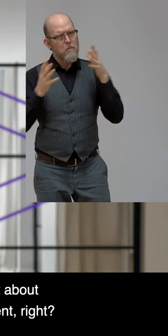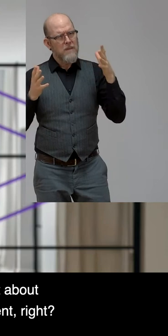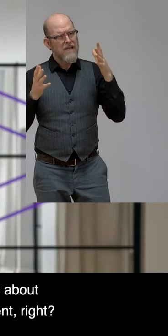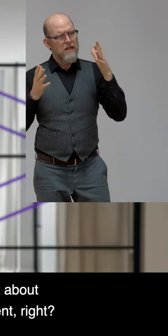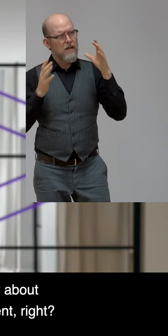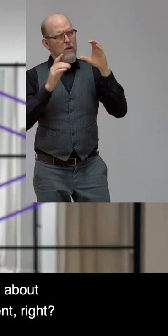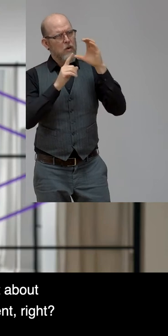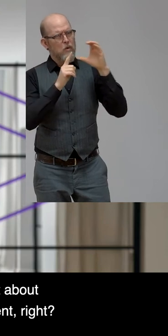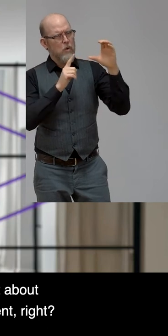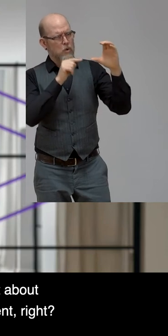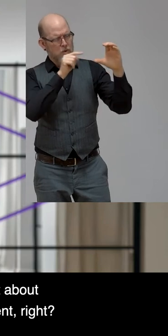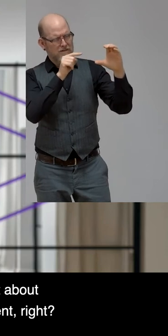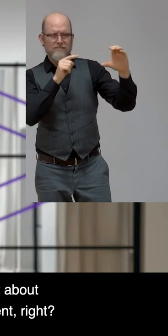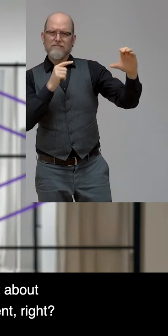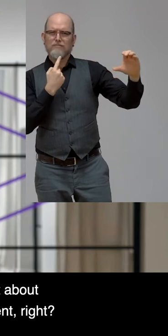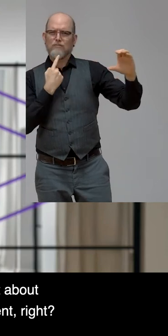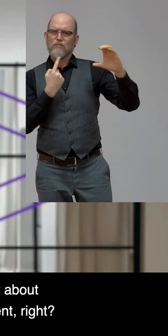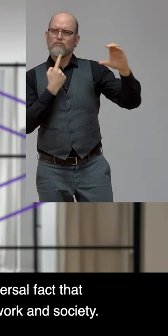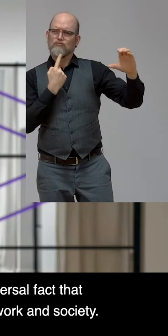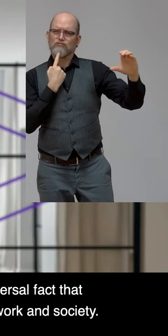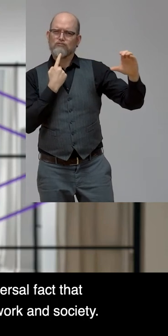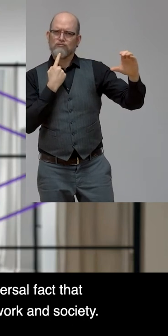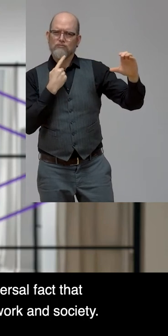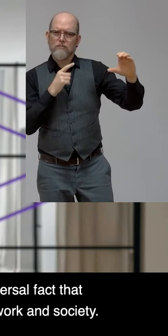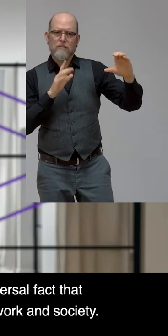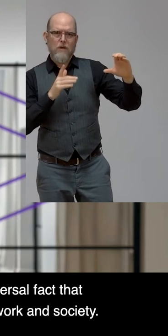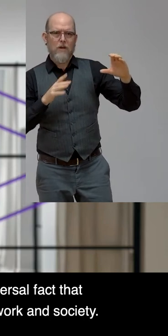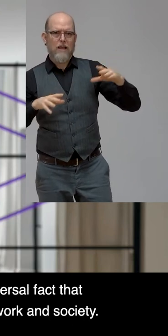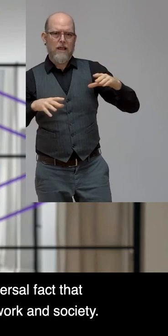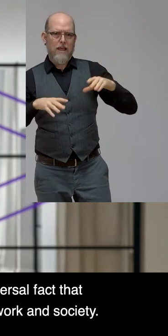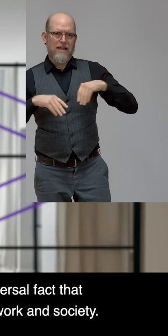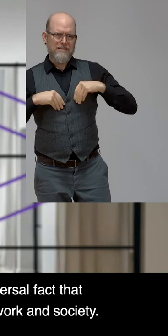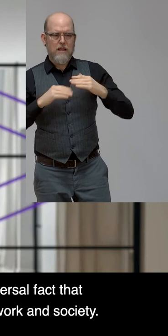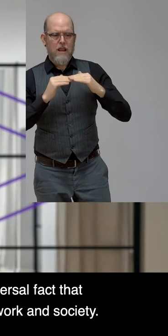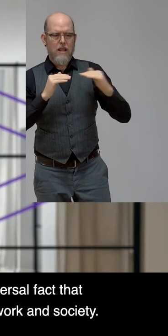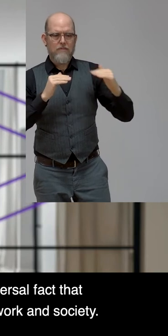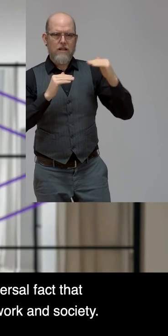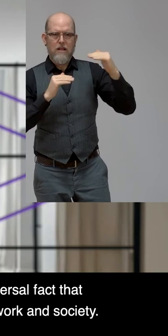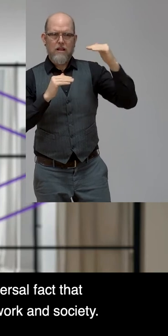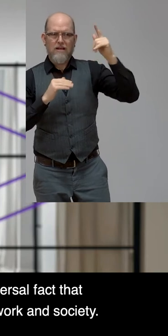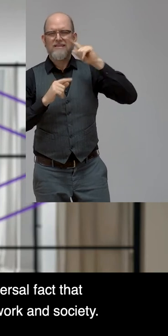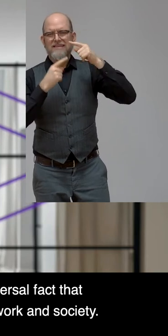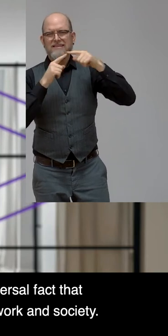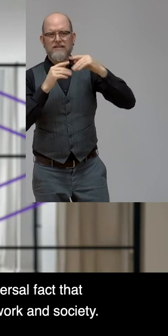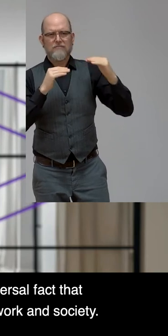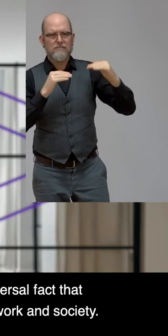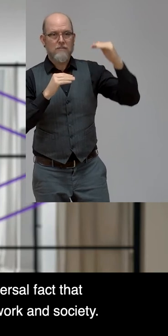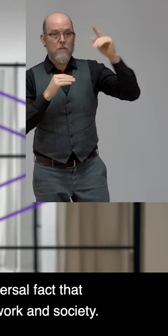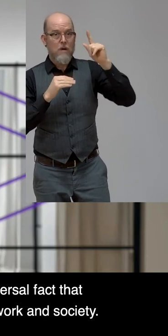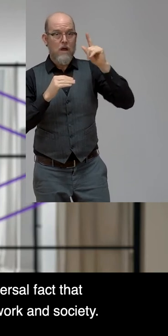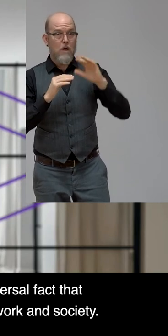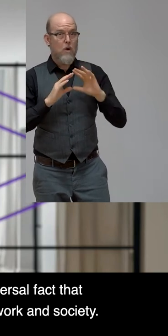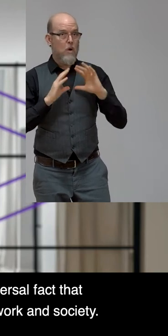you know, the acceptance levels are different, right, based on different cultures. But it's universal, it's a universal fact that